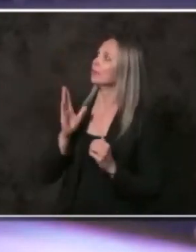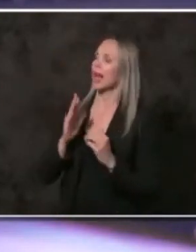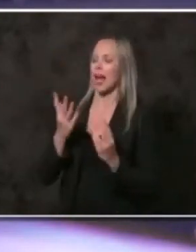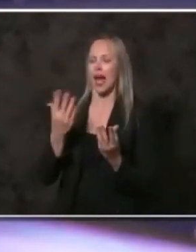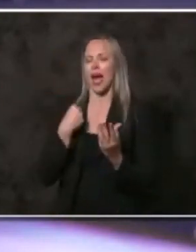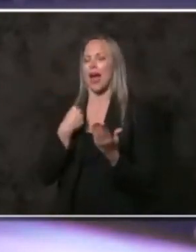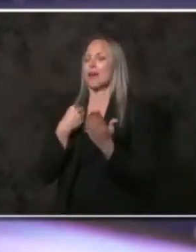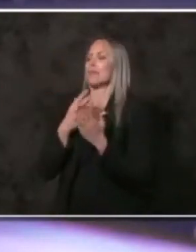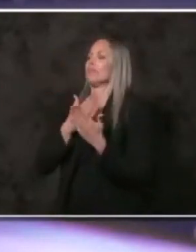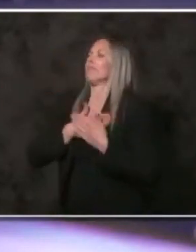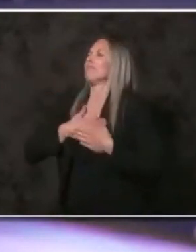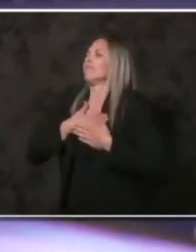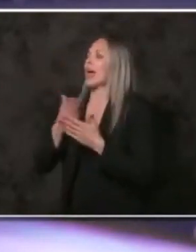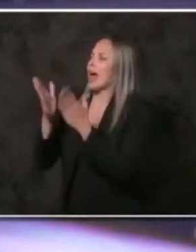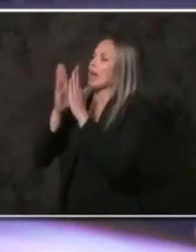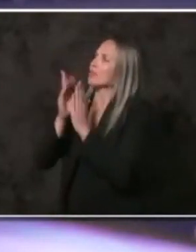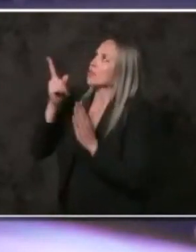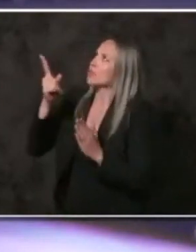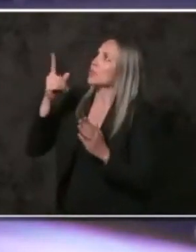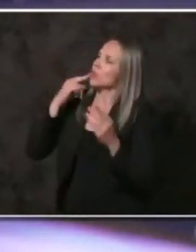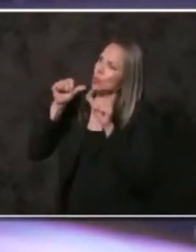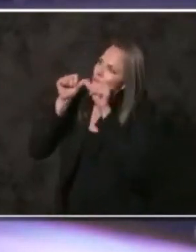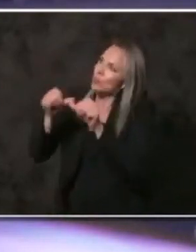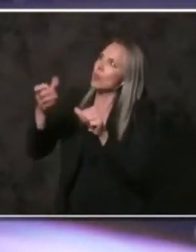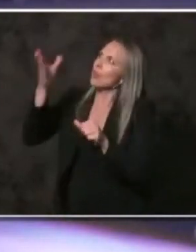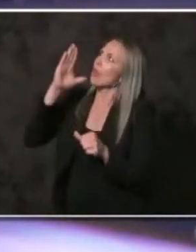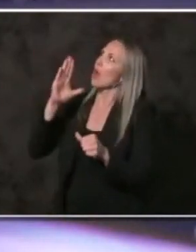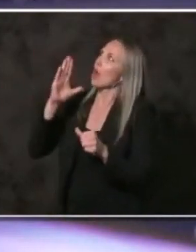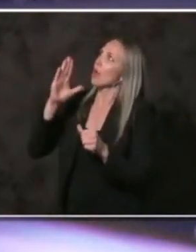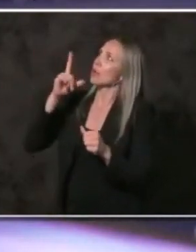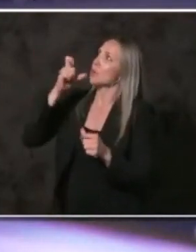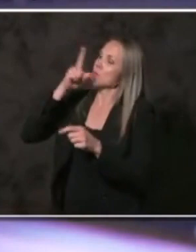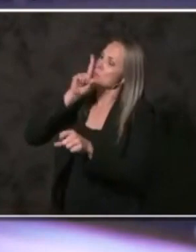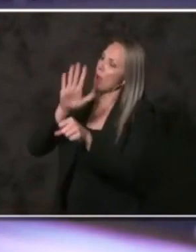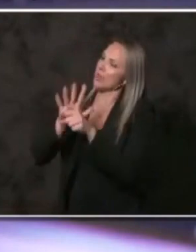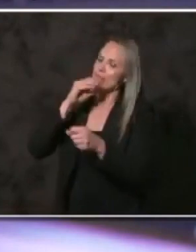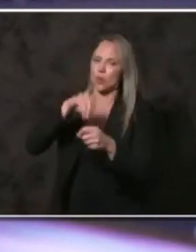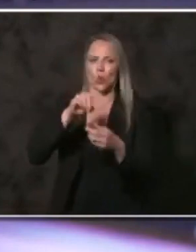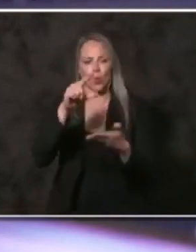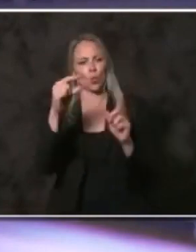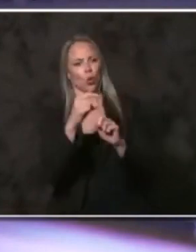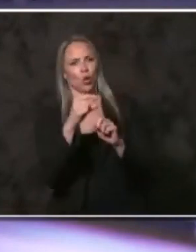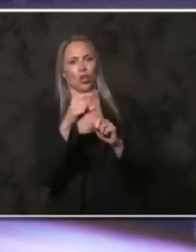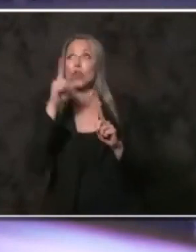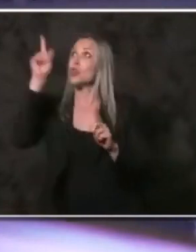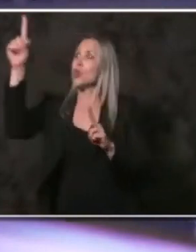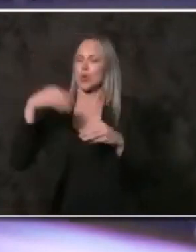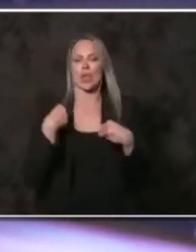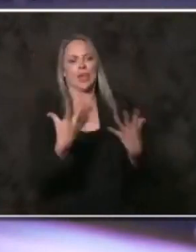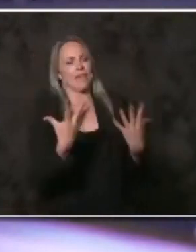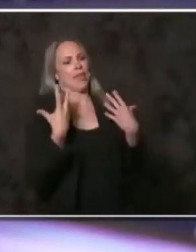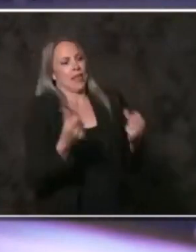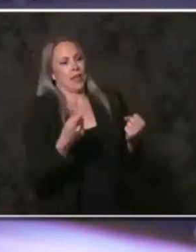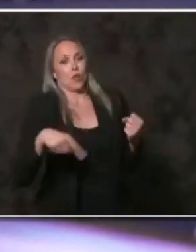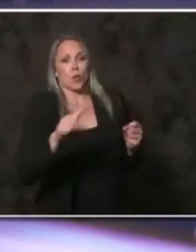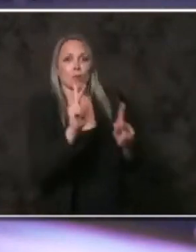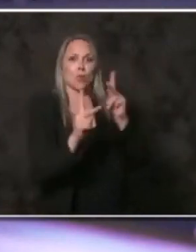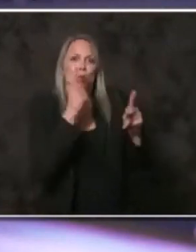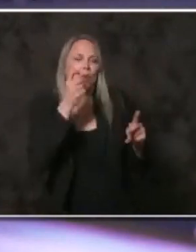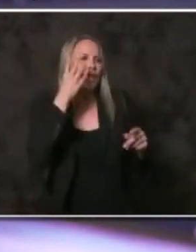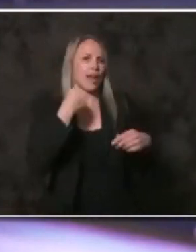graciously ask you to be the God you promised to be in your word. Be a healer to those who've contracted the coronavirus.